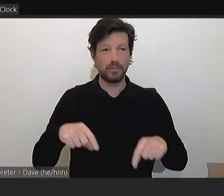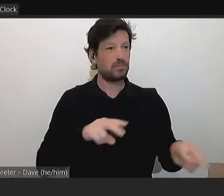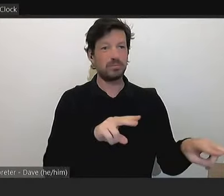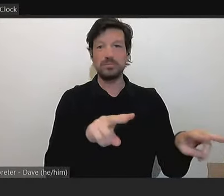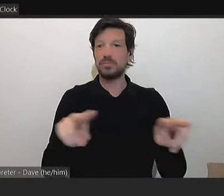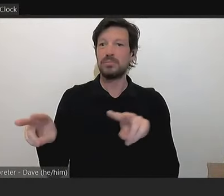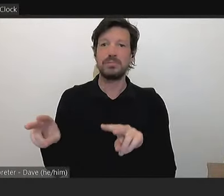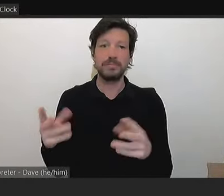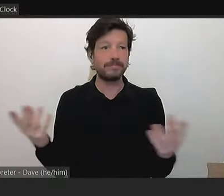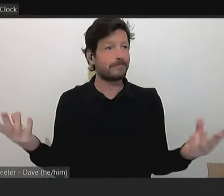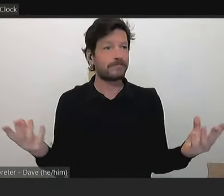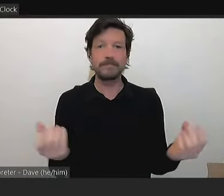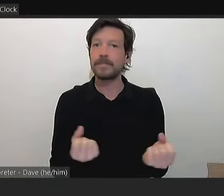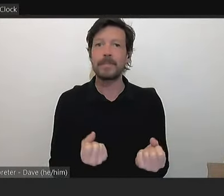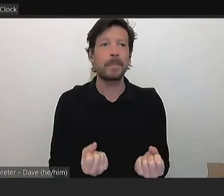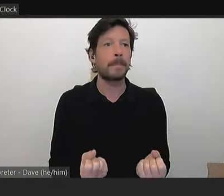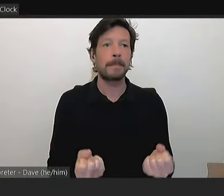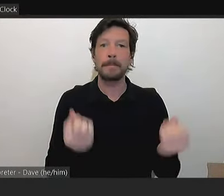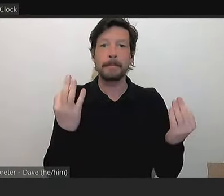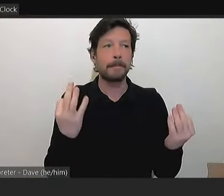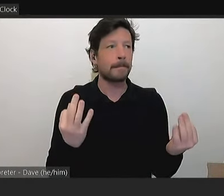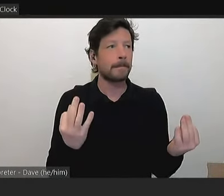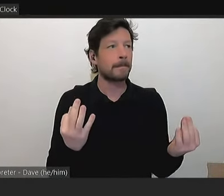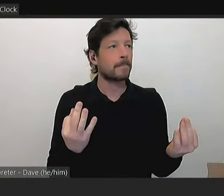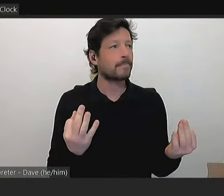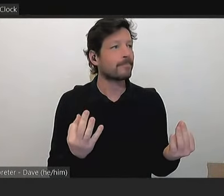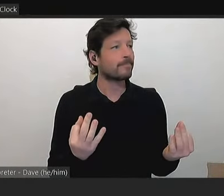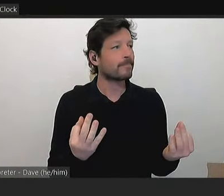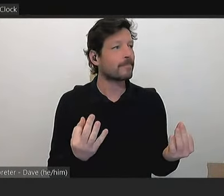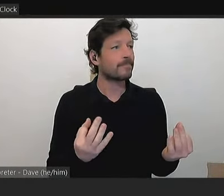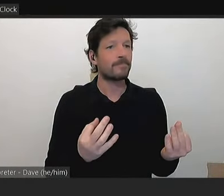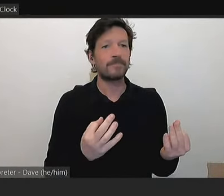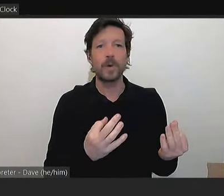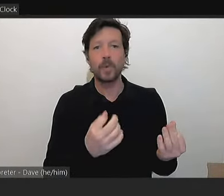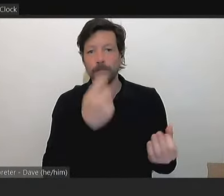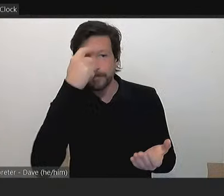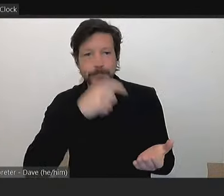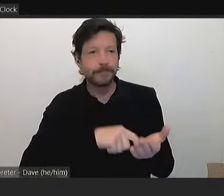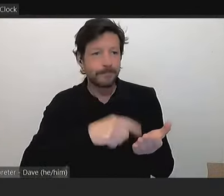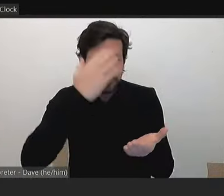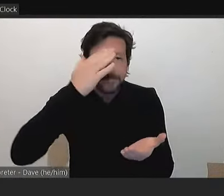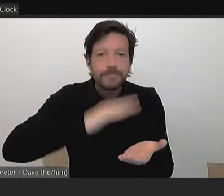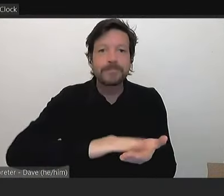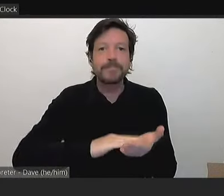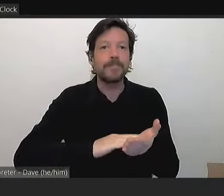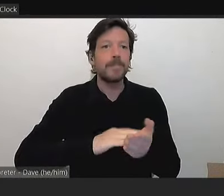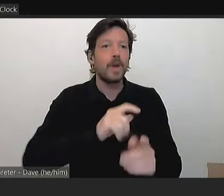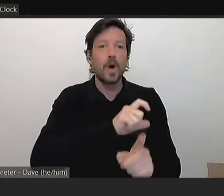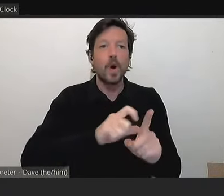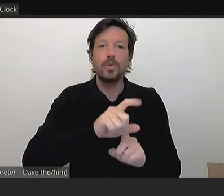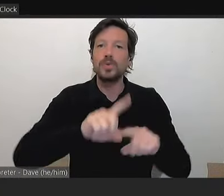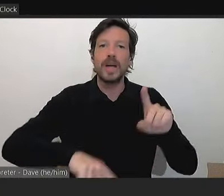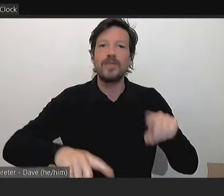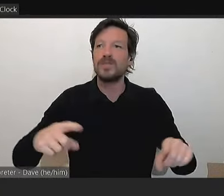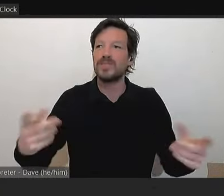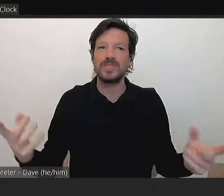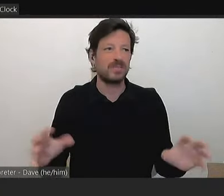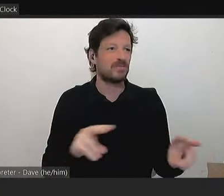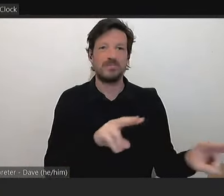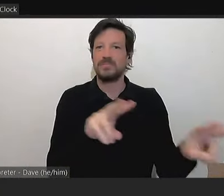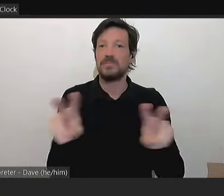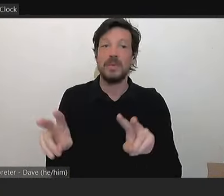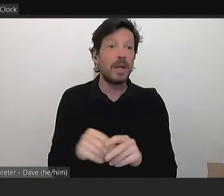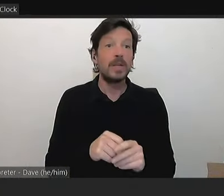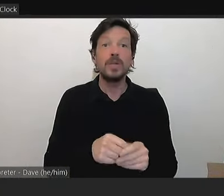references to the cultural diversity of this city in any fixed or standing manner. If I look at the street names,